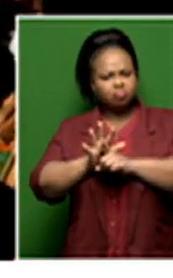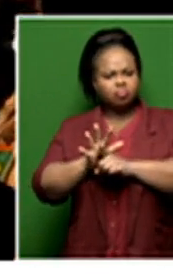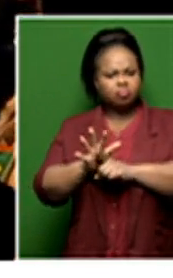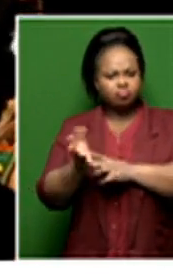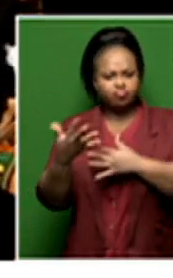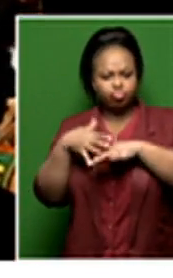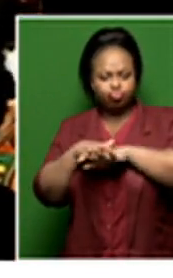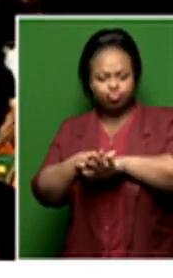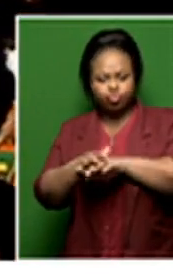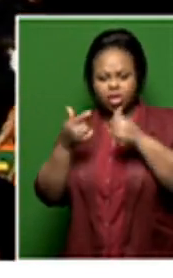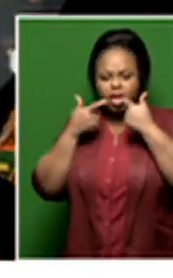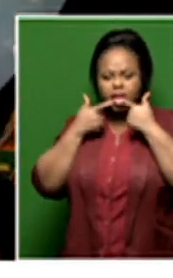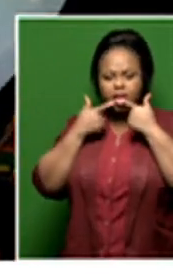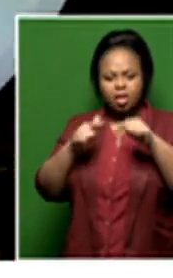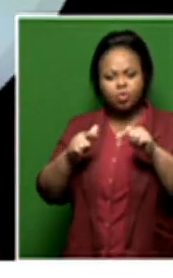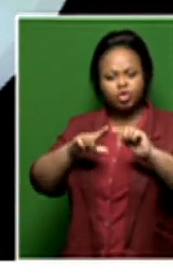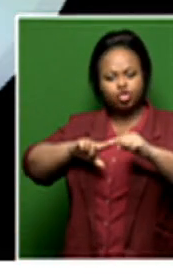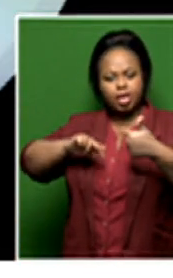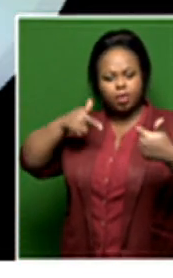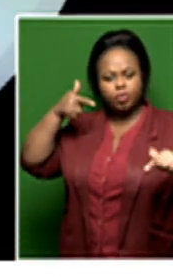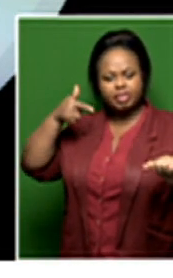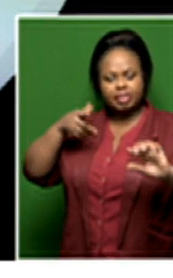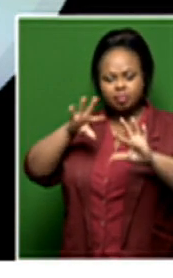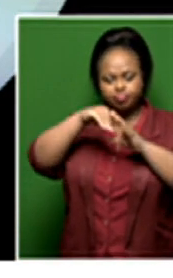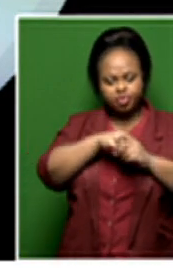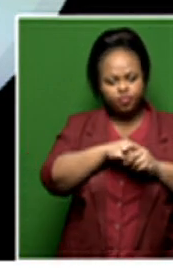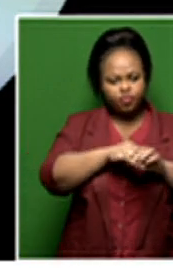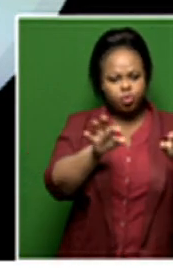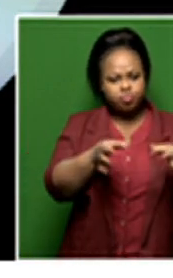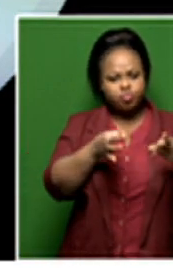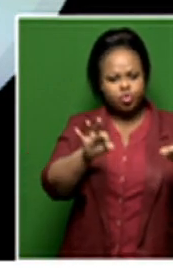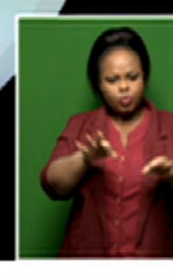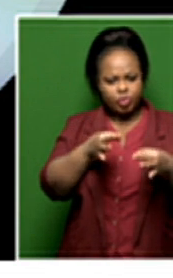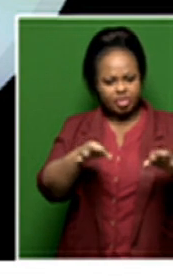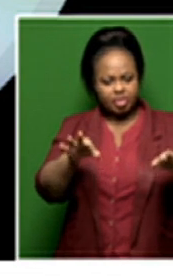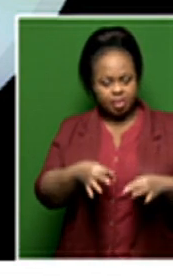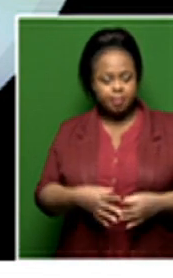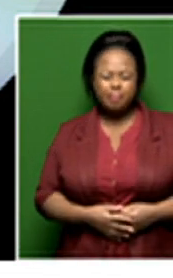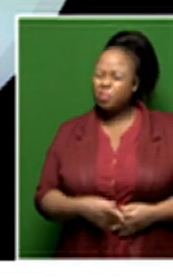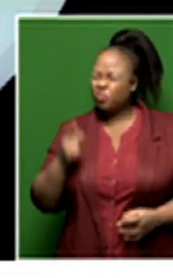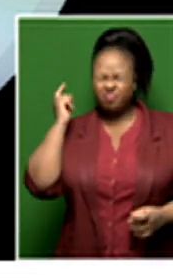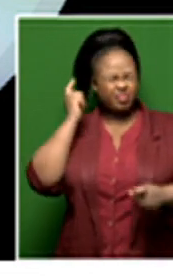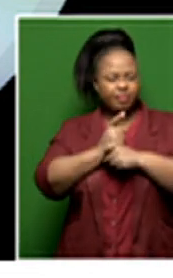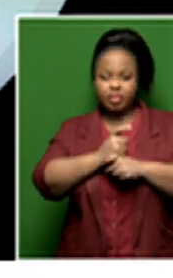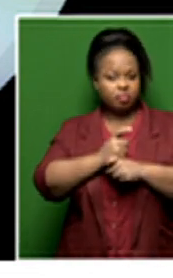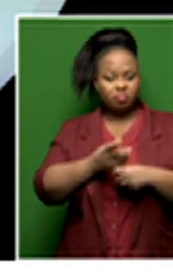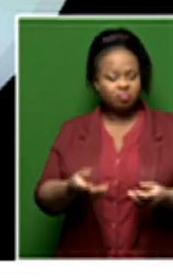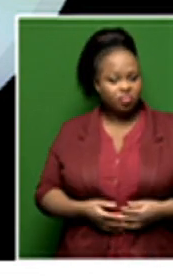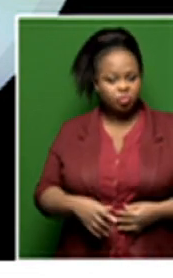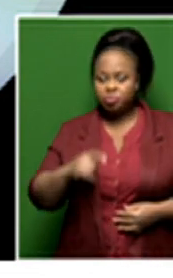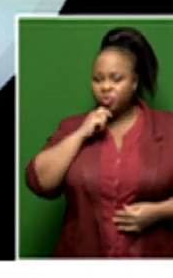those linguistic elements in his musical language. And so difficult for